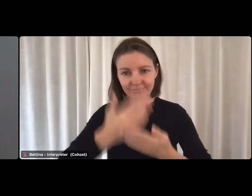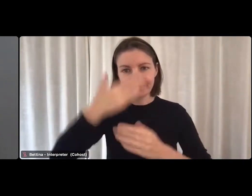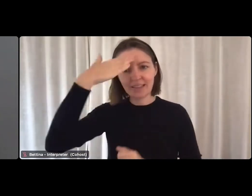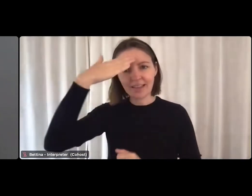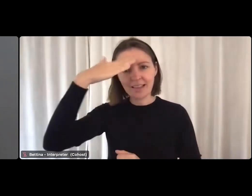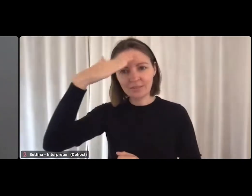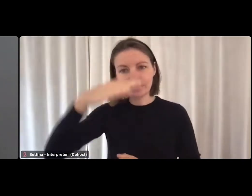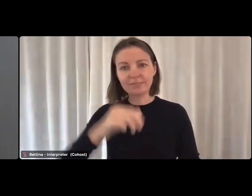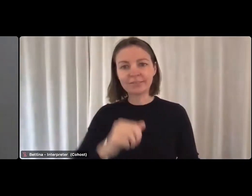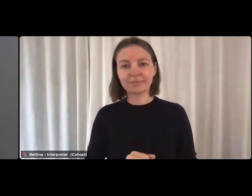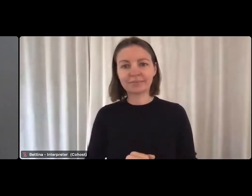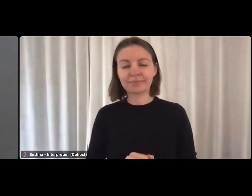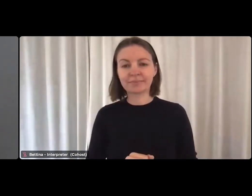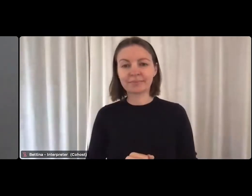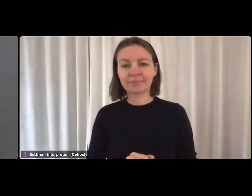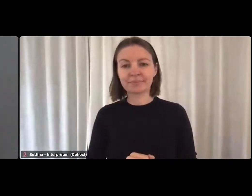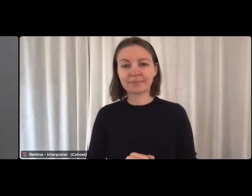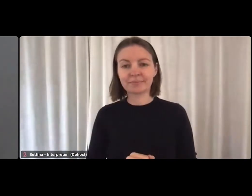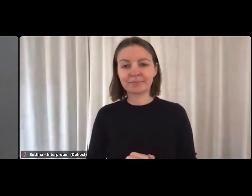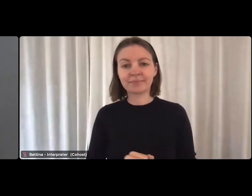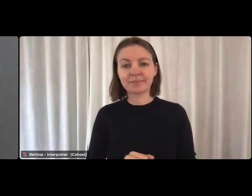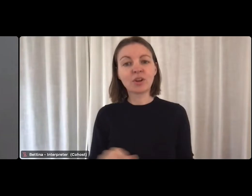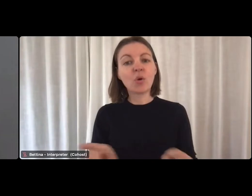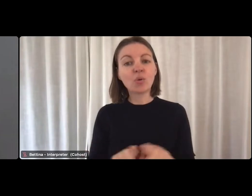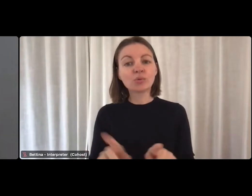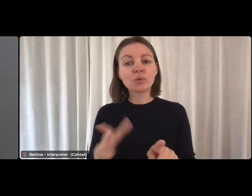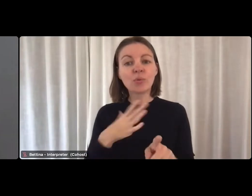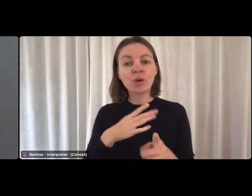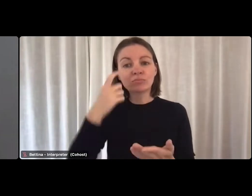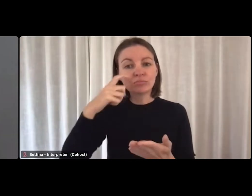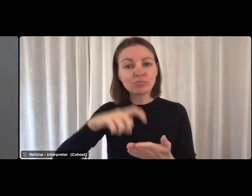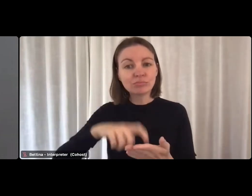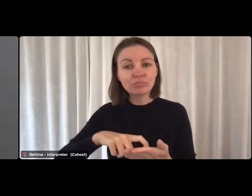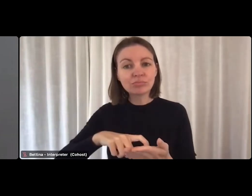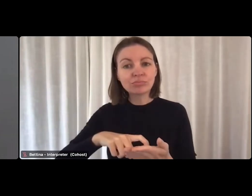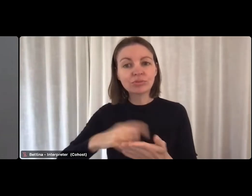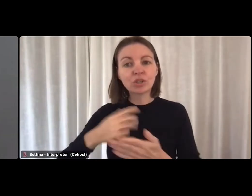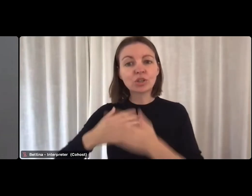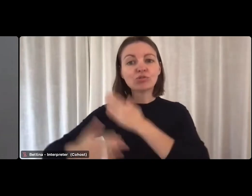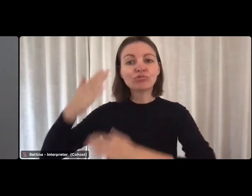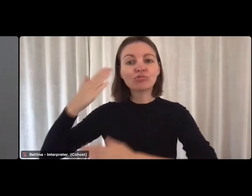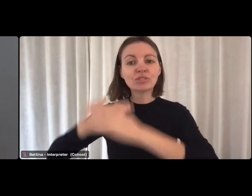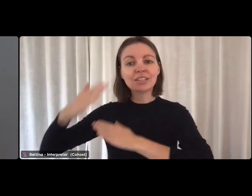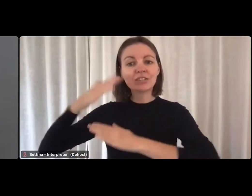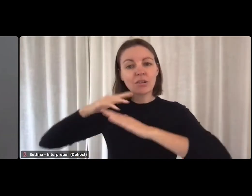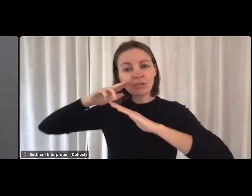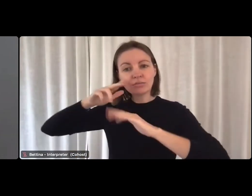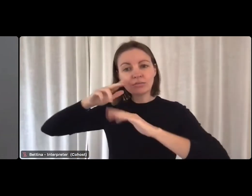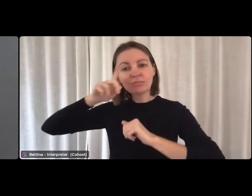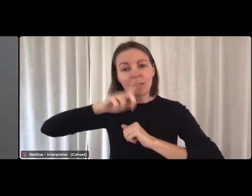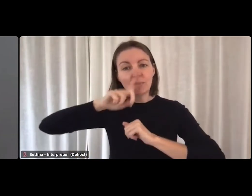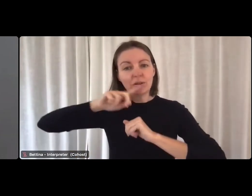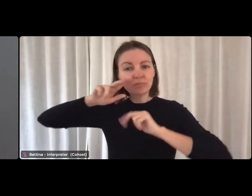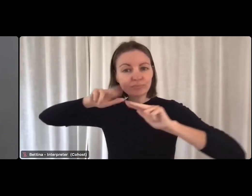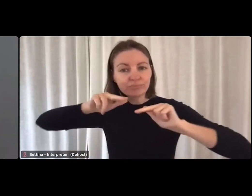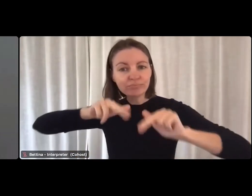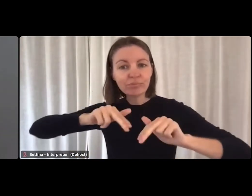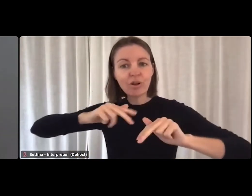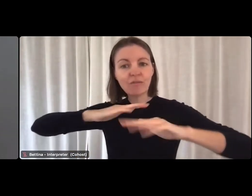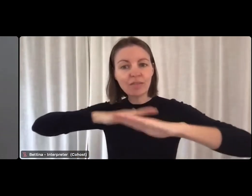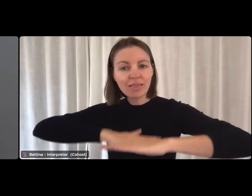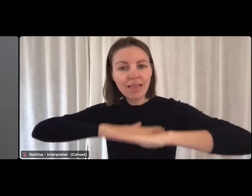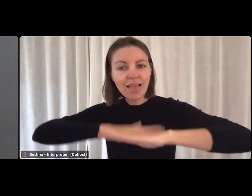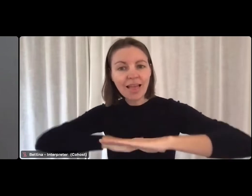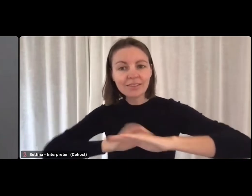and I'd also like to acknowledge the traditional owners and custodians of all the lands that you are meeting